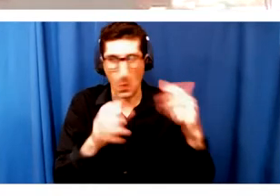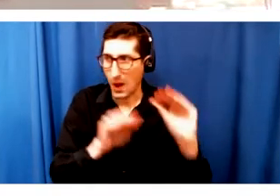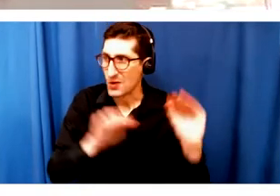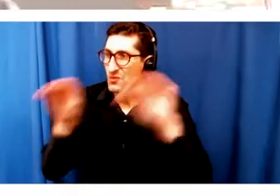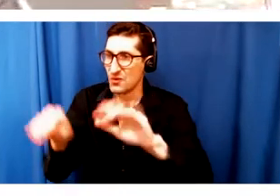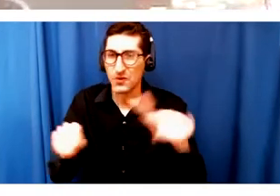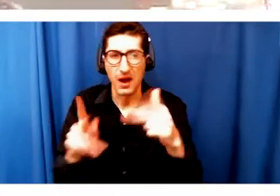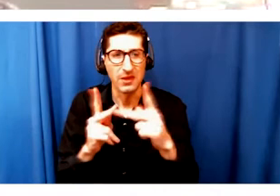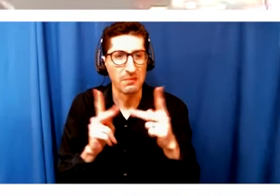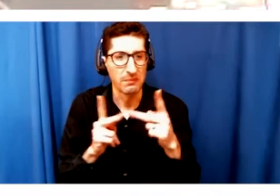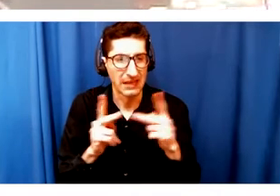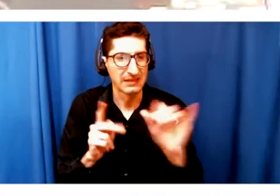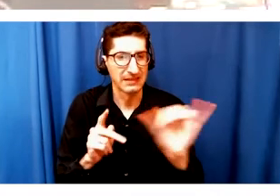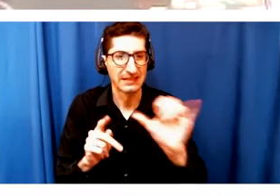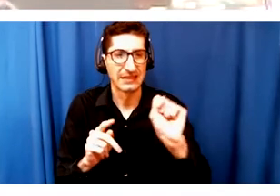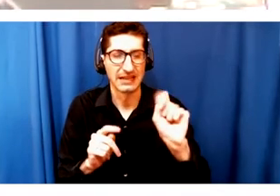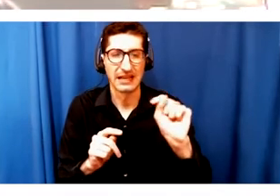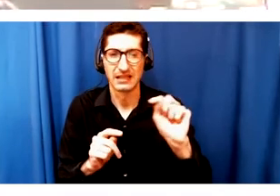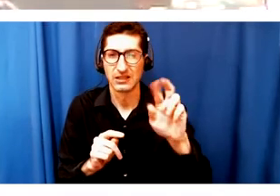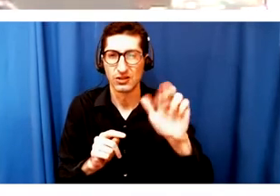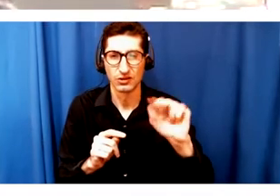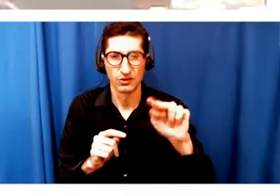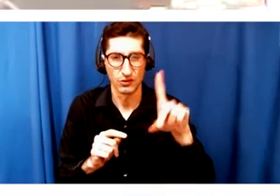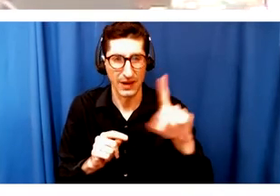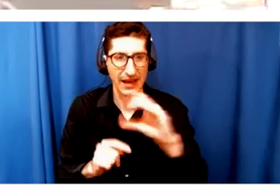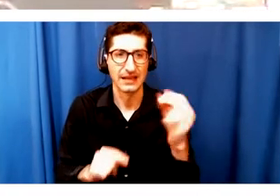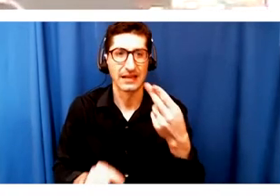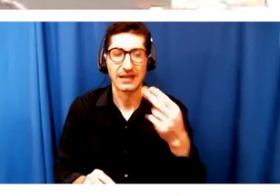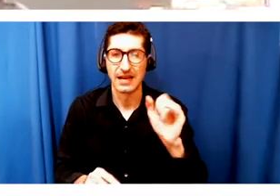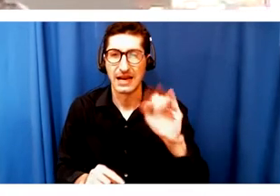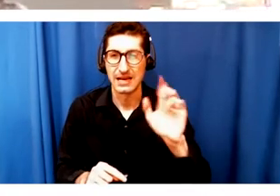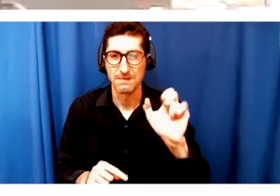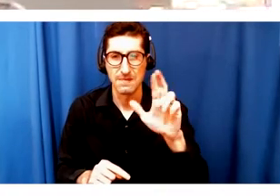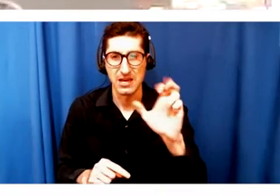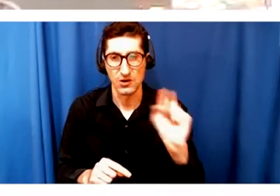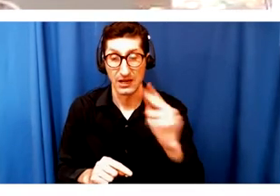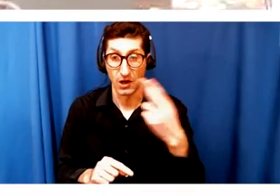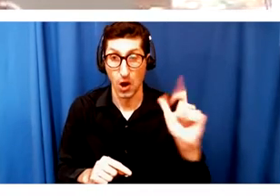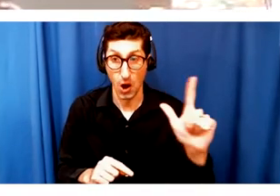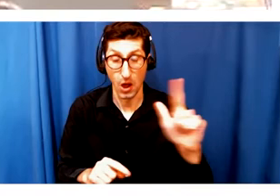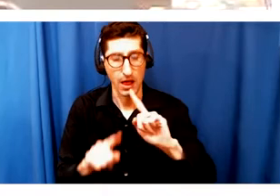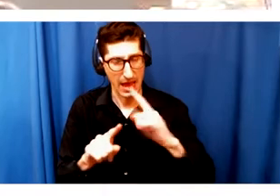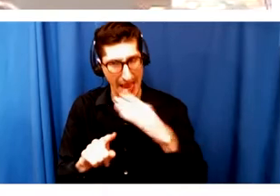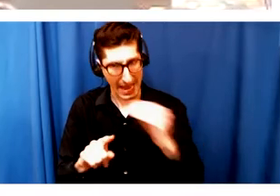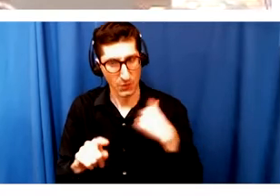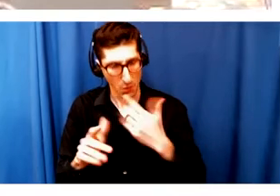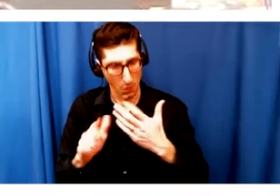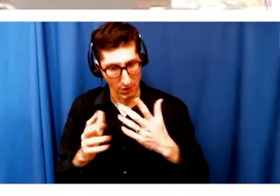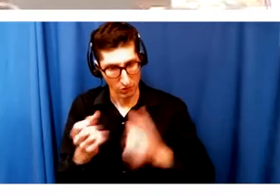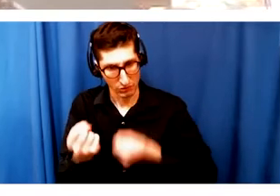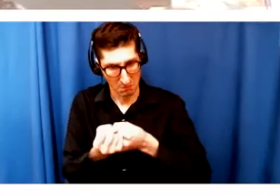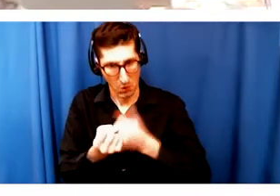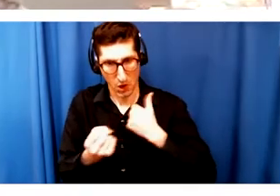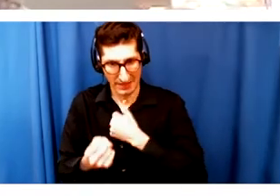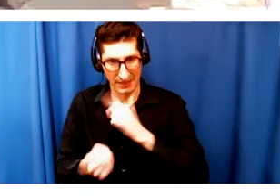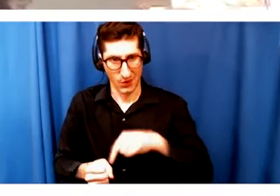Hibernian Hall. So looking at what that is, but also making ourselves sustainable. We are an organization of about six artists,